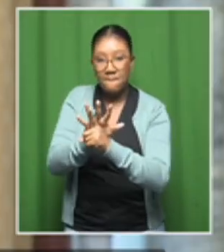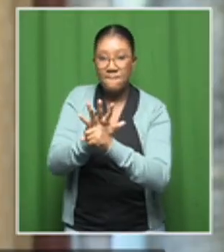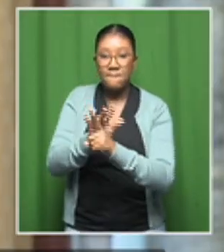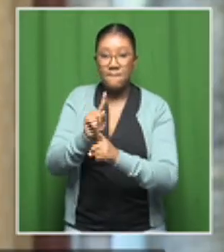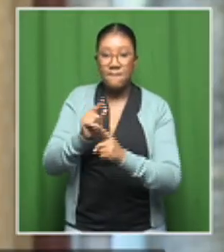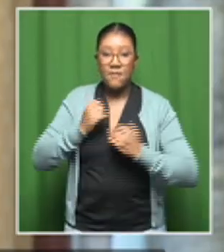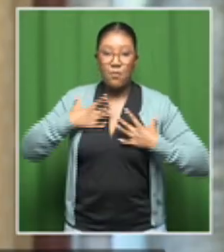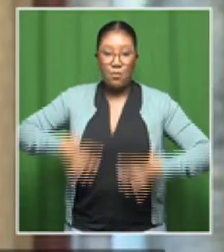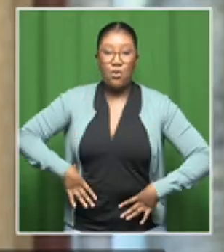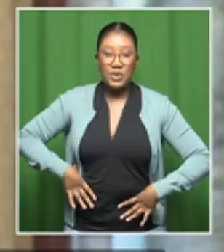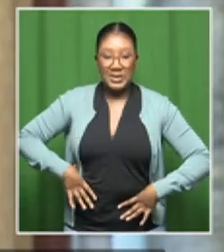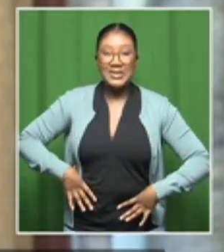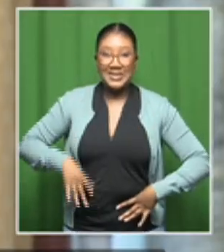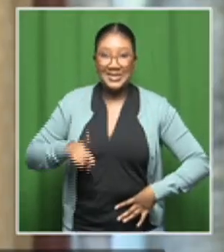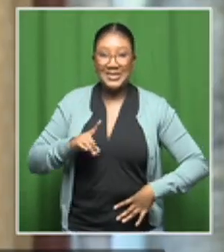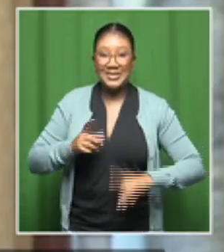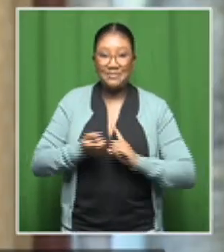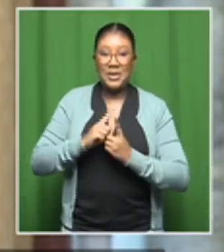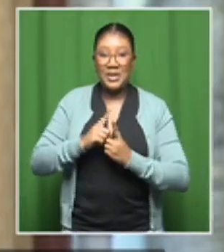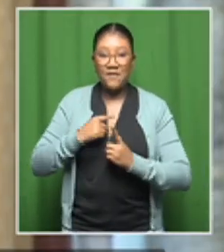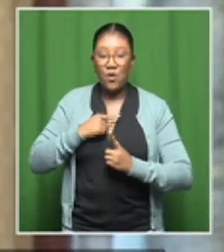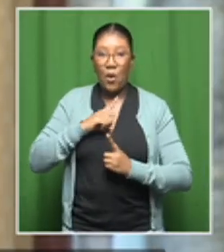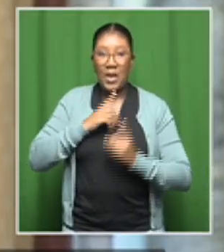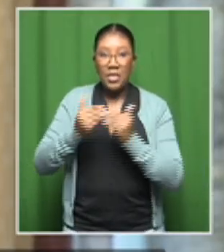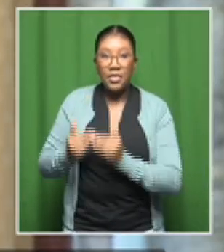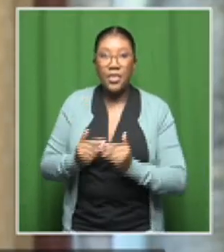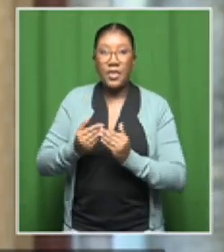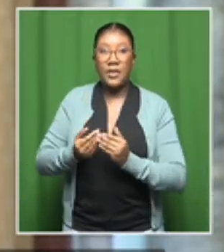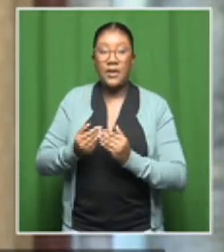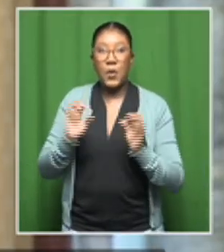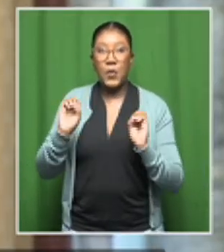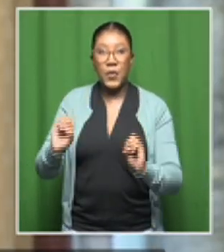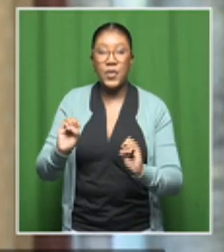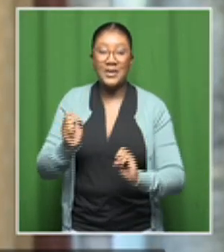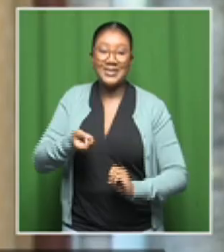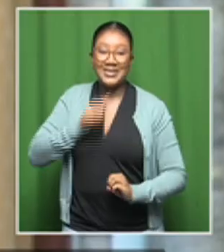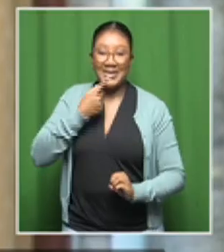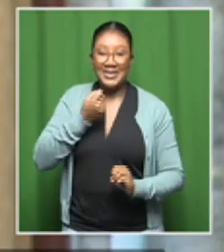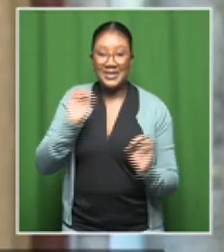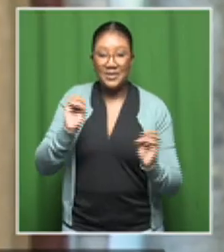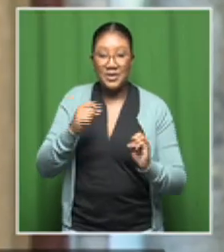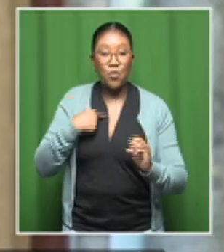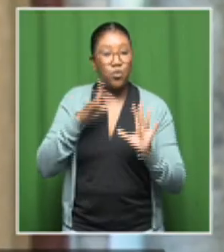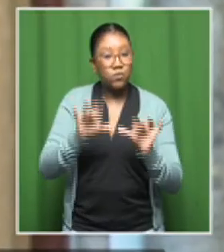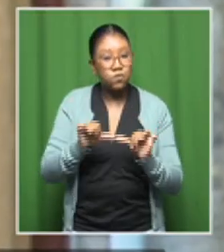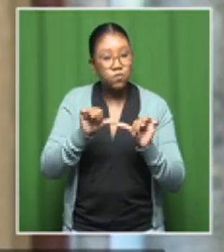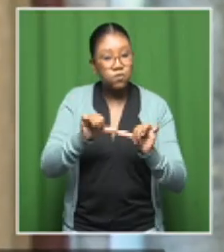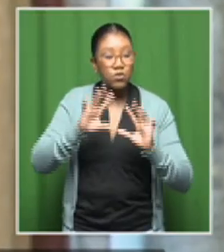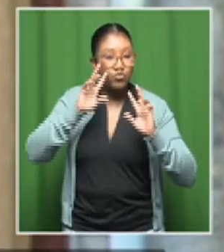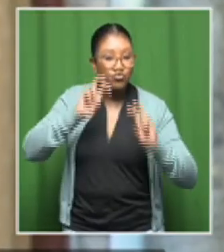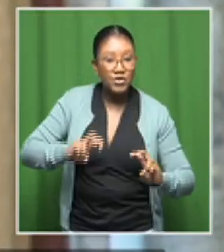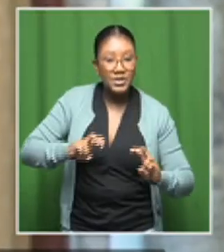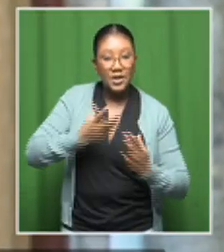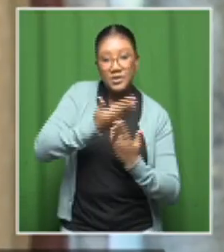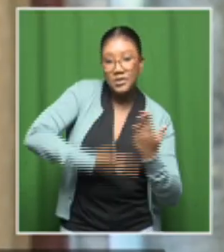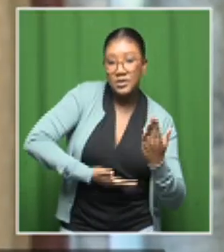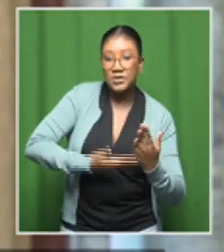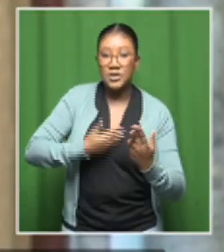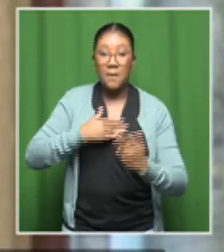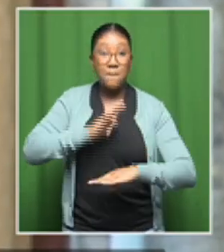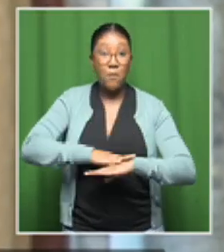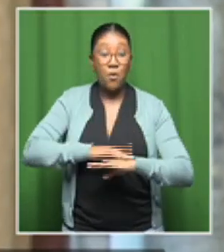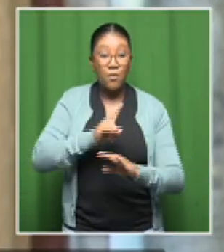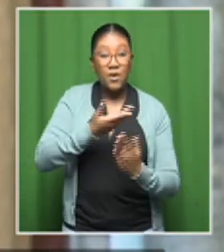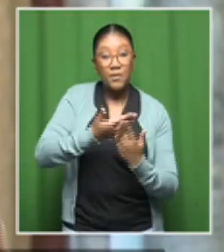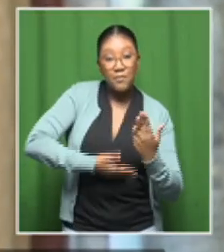infections are not well taken care of. We then went on and on. We had a number of other studies. The first study